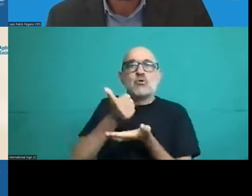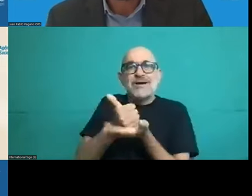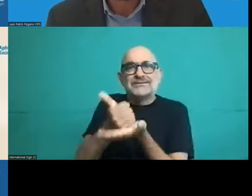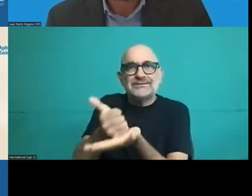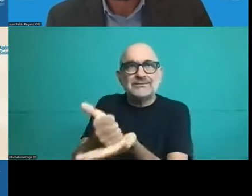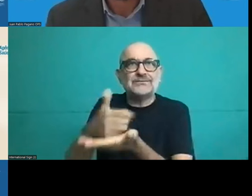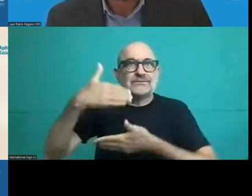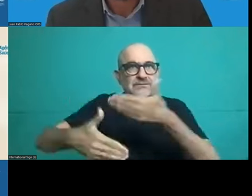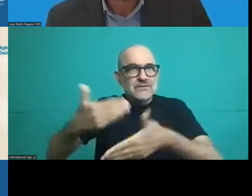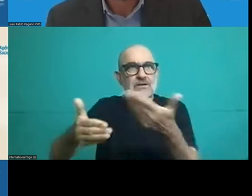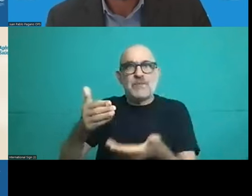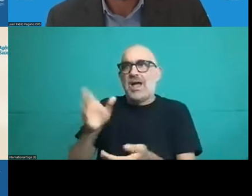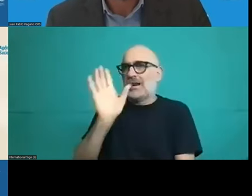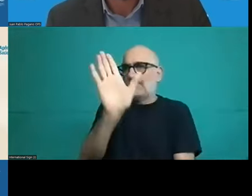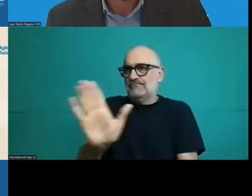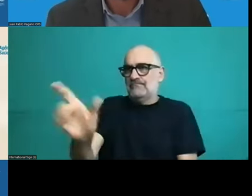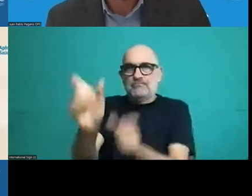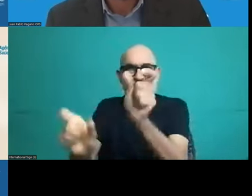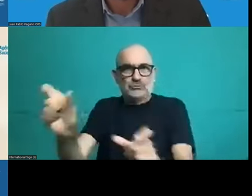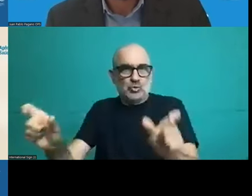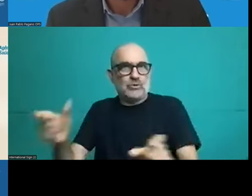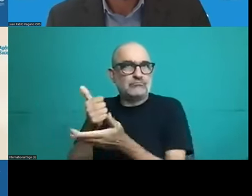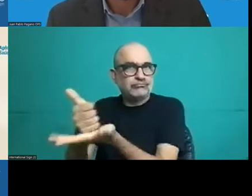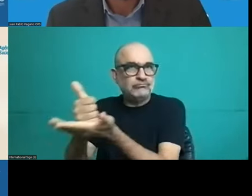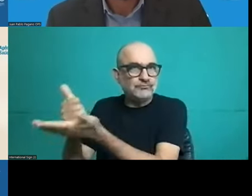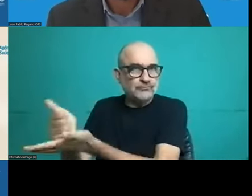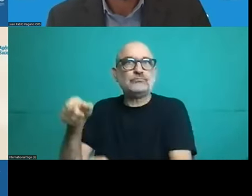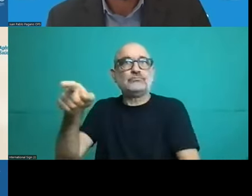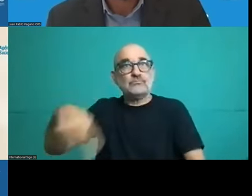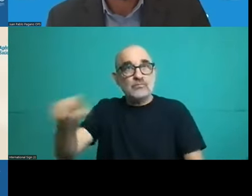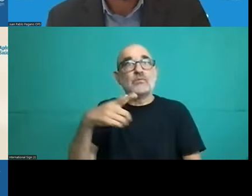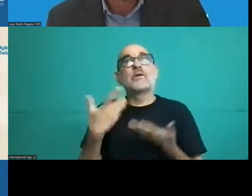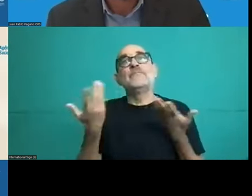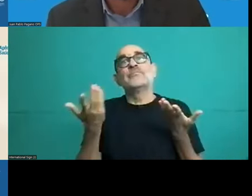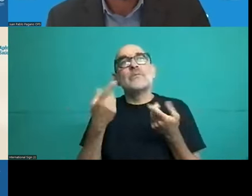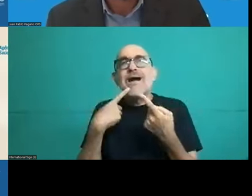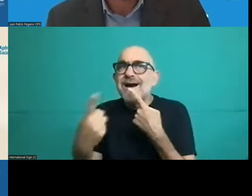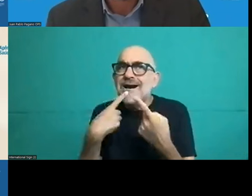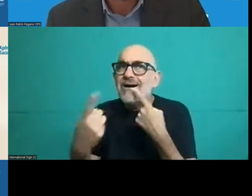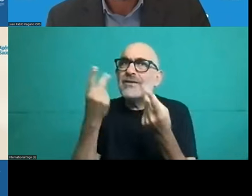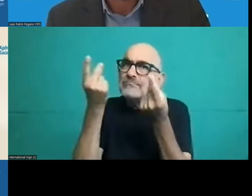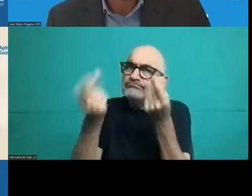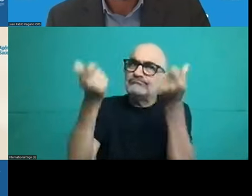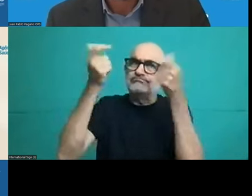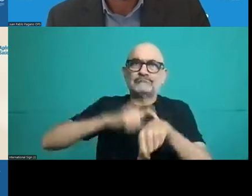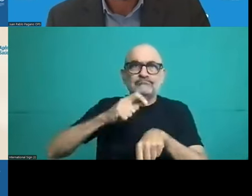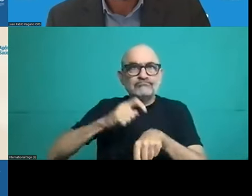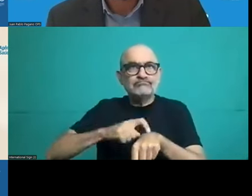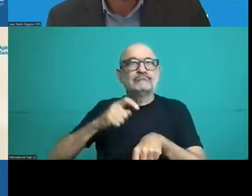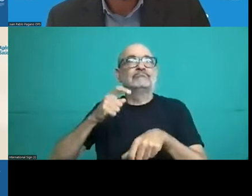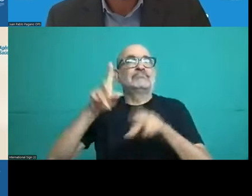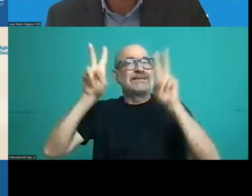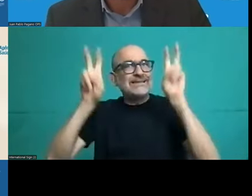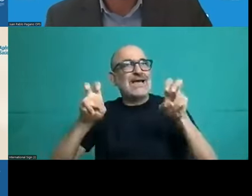if I had enough time to say everything I needed, but I am at your disposal to answer any questions. ¿Tienen